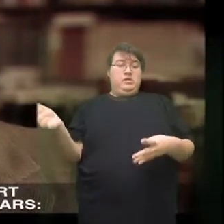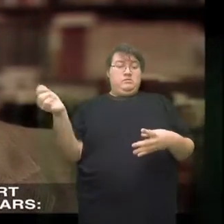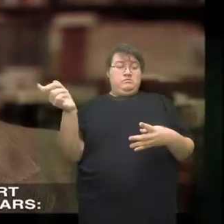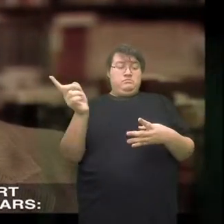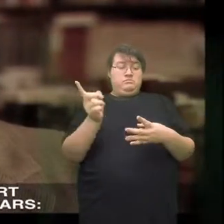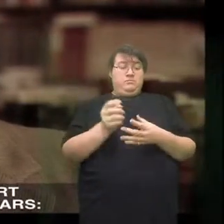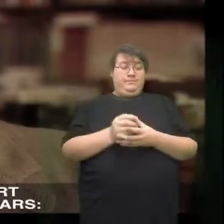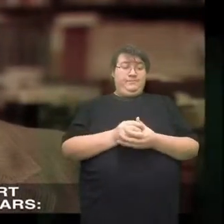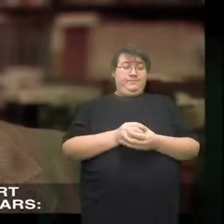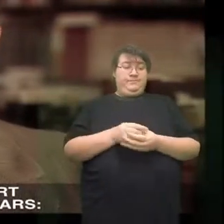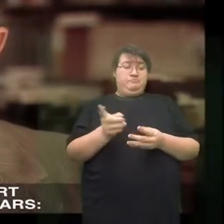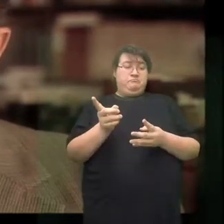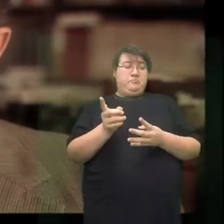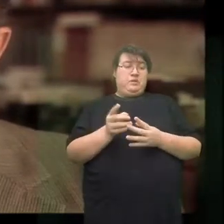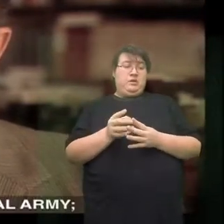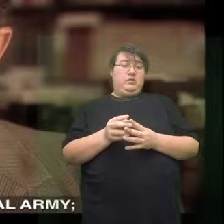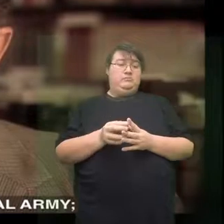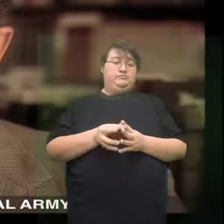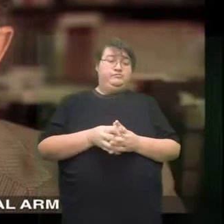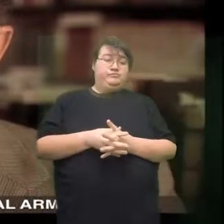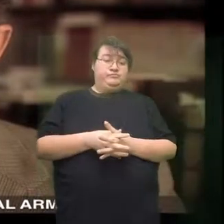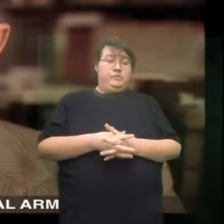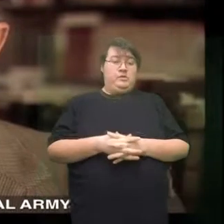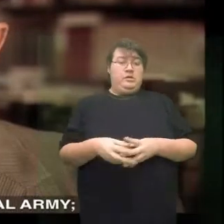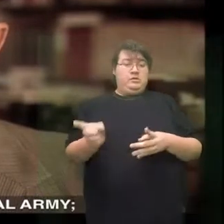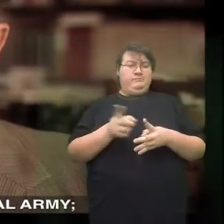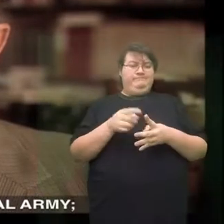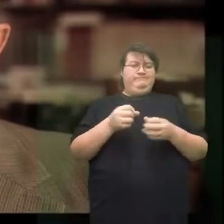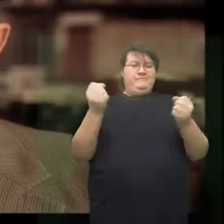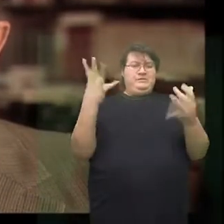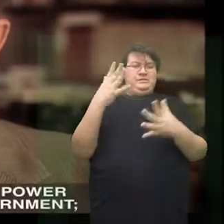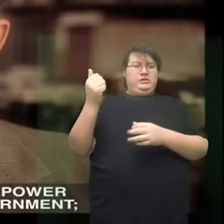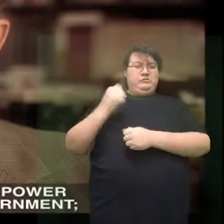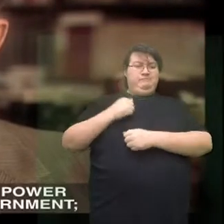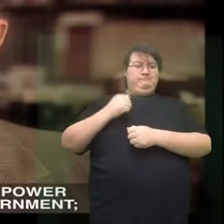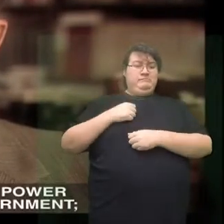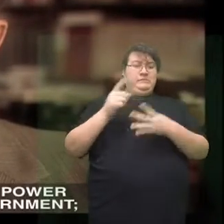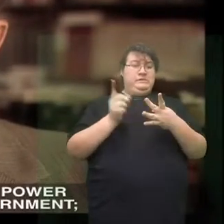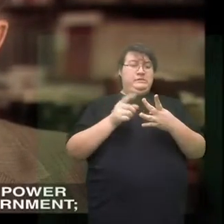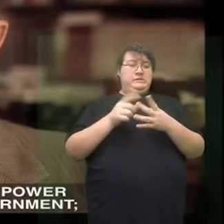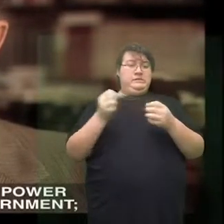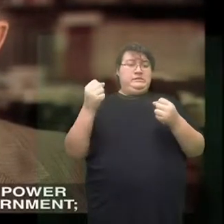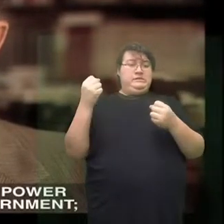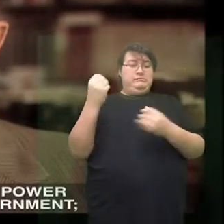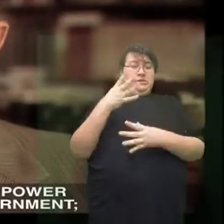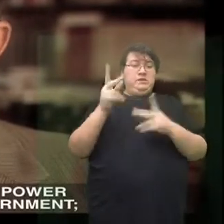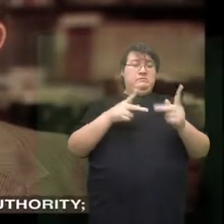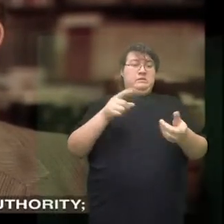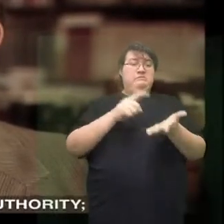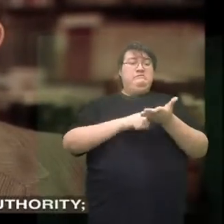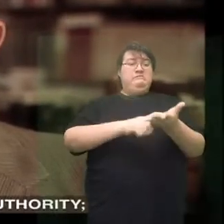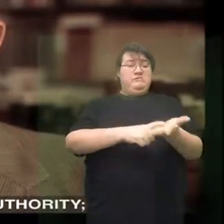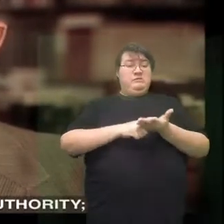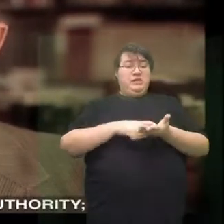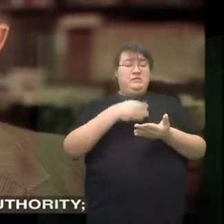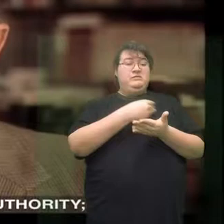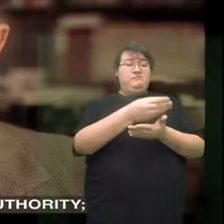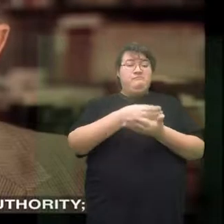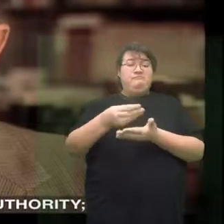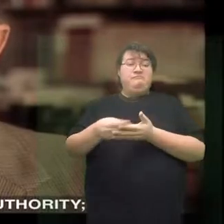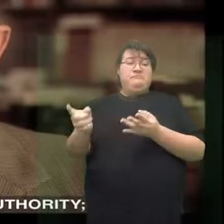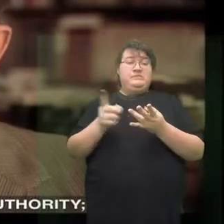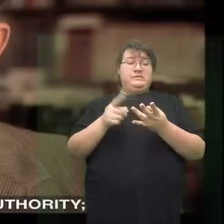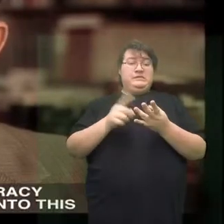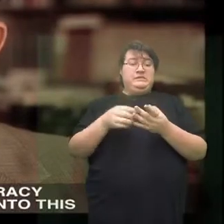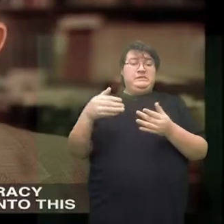effort to state those fears, the fear of a national army, the fear of a taxing power of the national government, a fear of executive